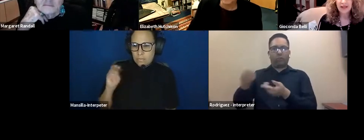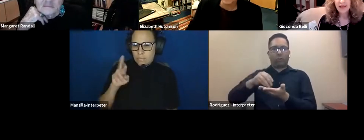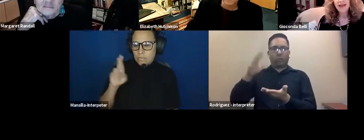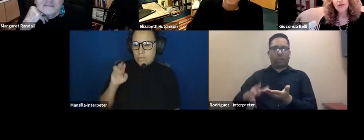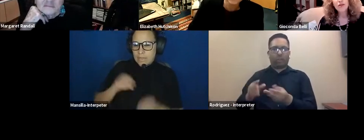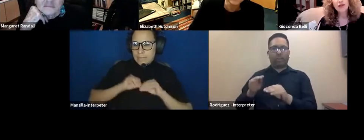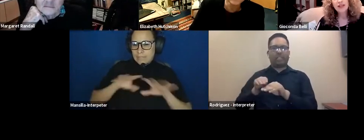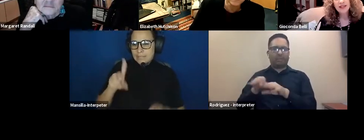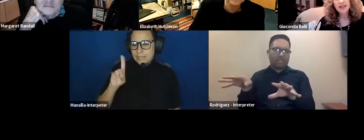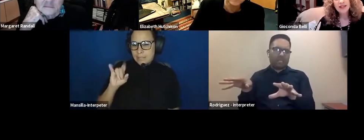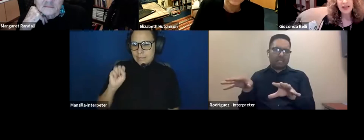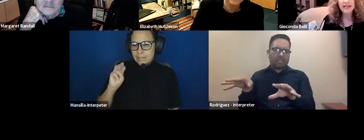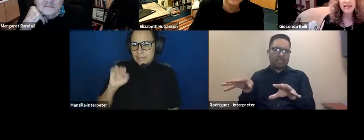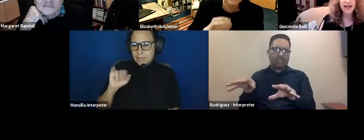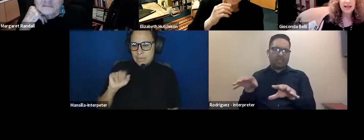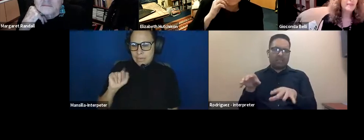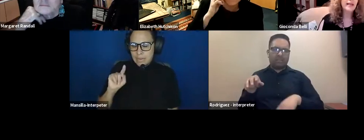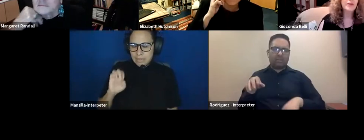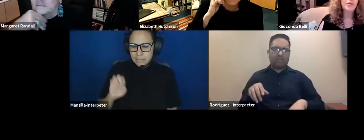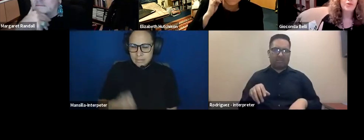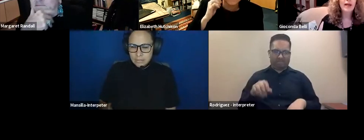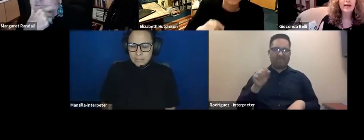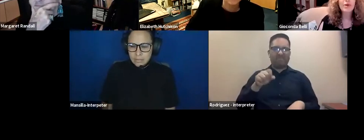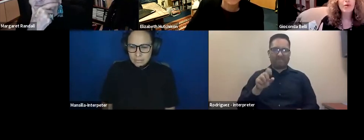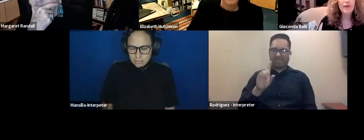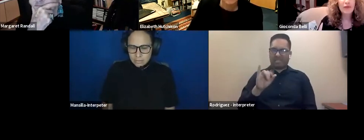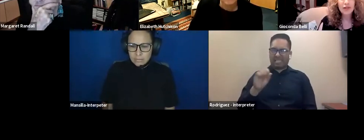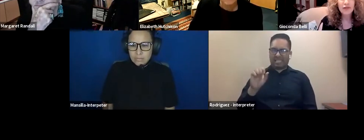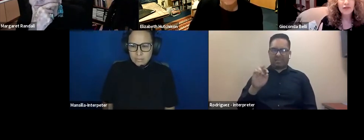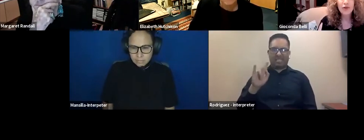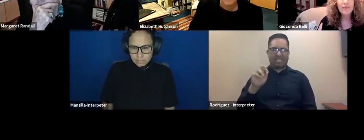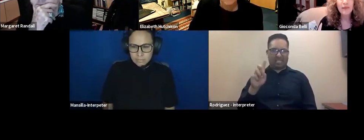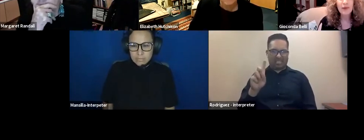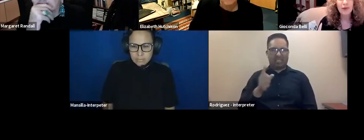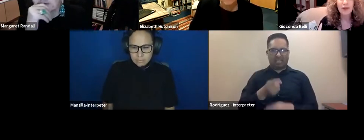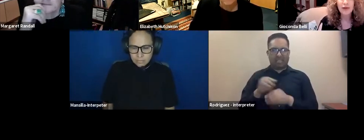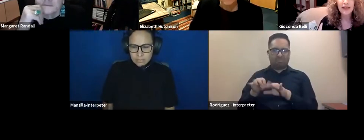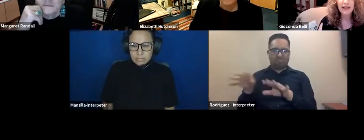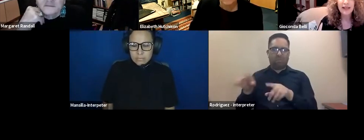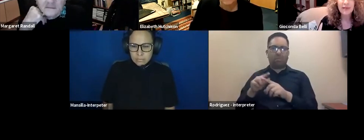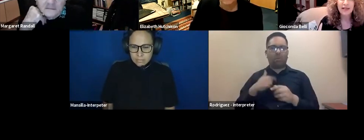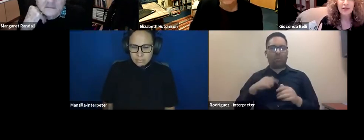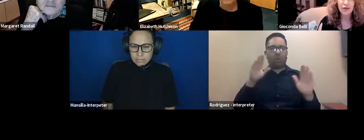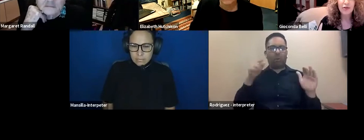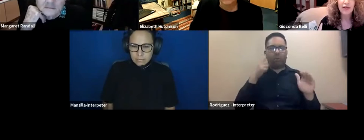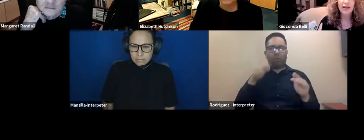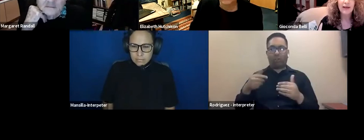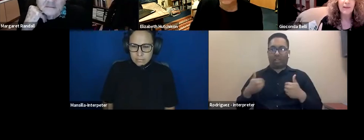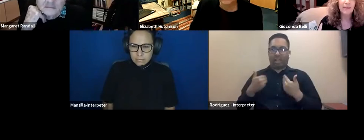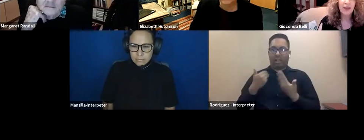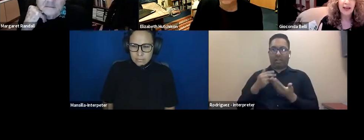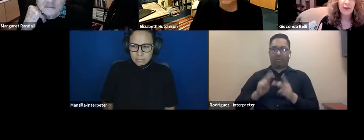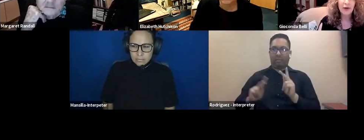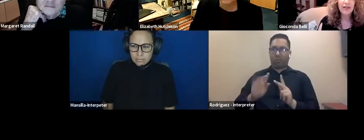Disseminated. And so it's very sad. But, you know, what I am hoping for is for young people to become academics. You know,